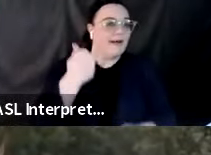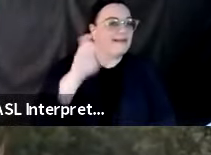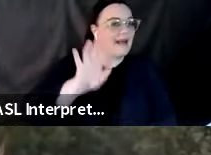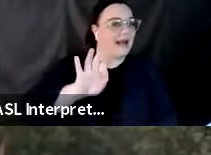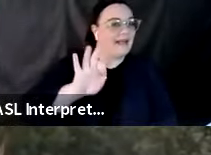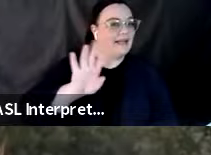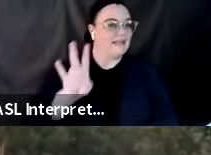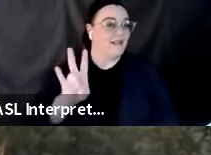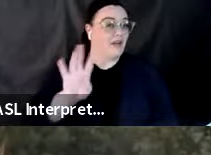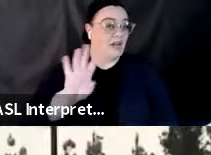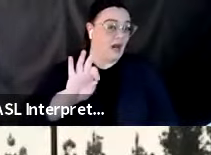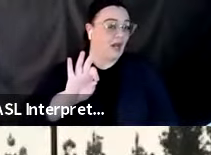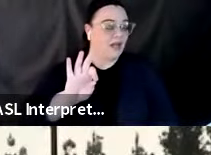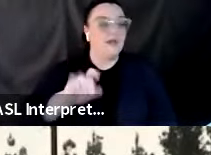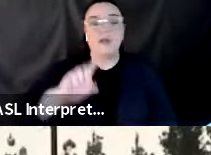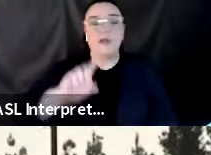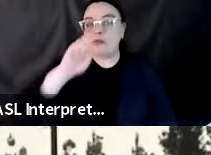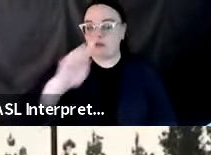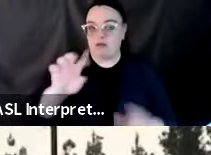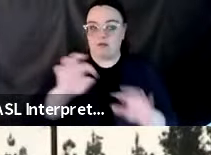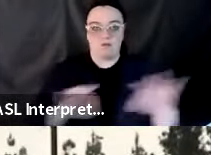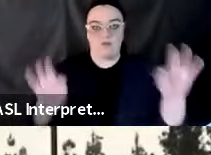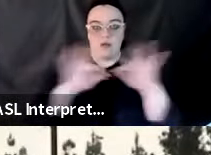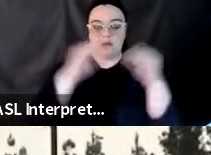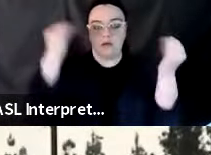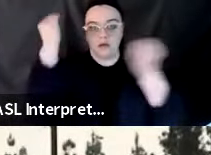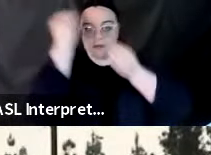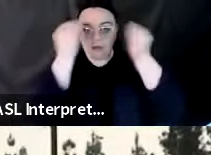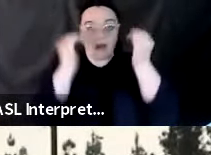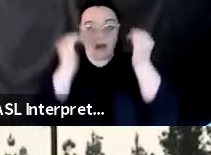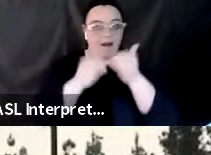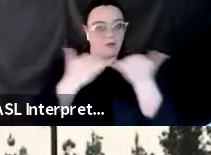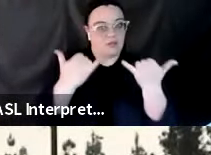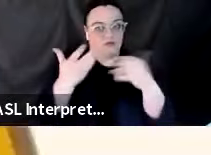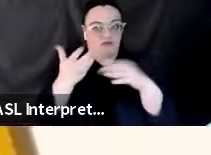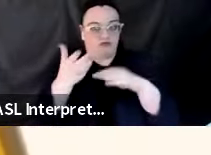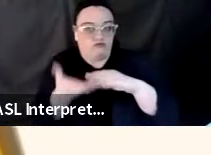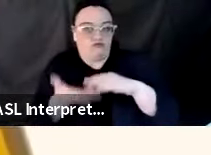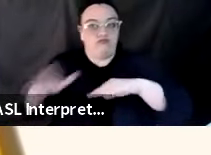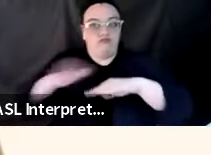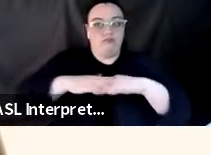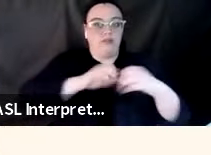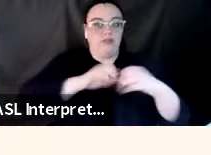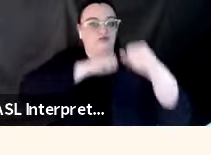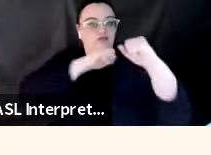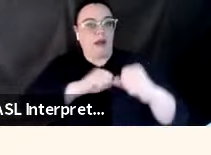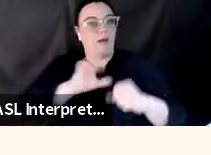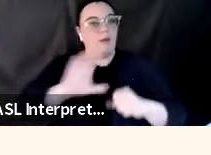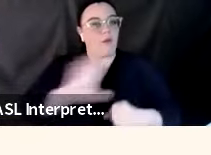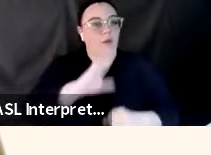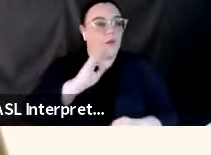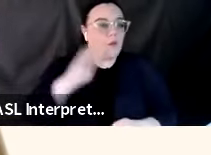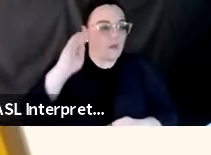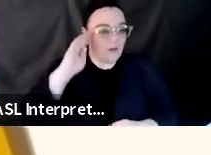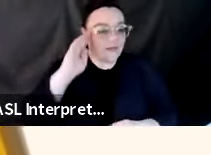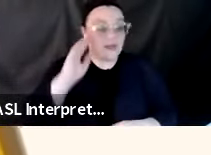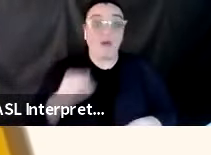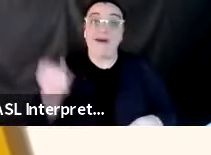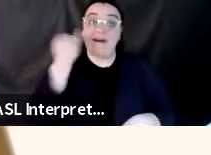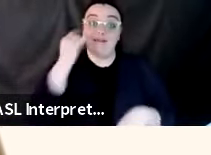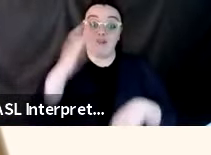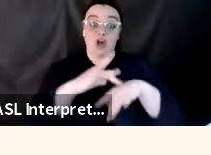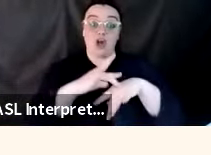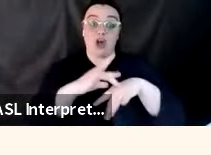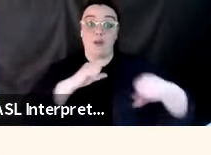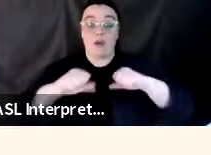very important to consider taking steps now to strengthen your house so that it'll be better able to survive when the ground starts to shake.